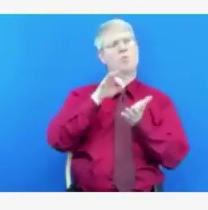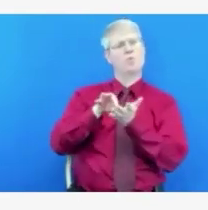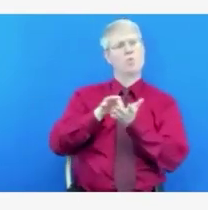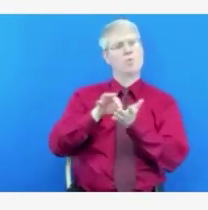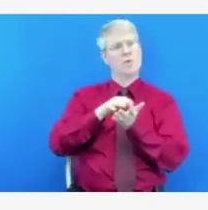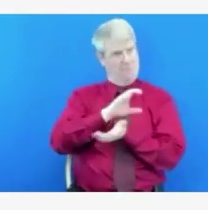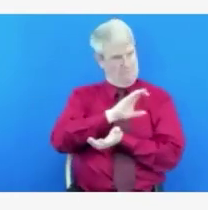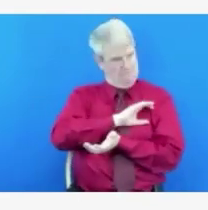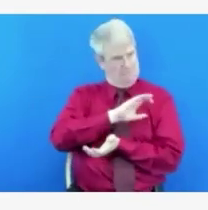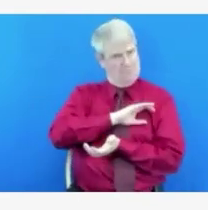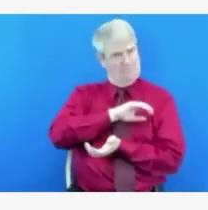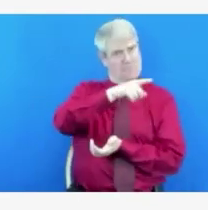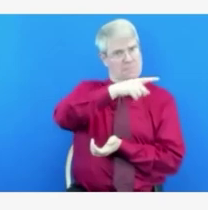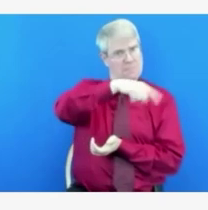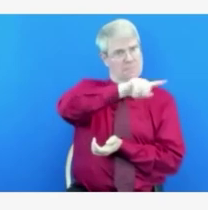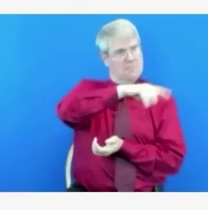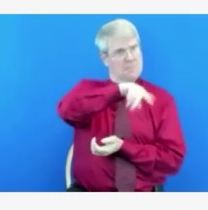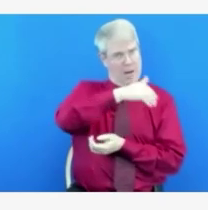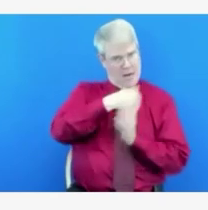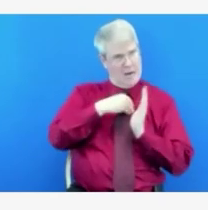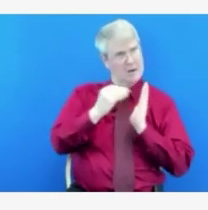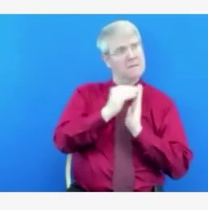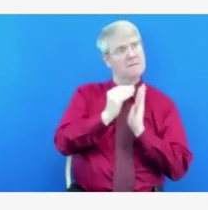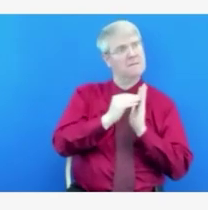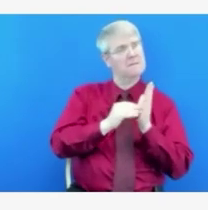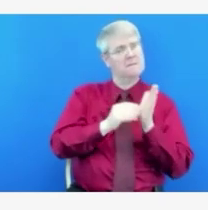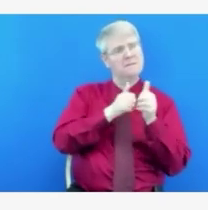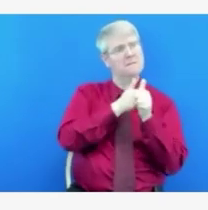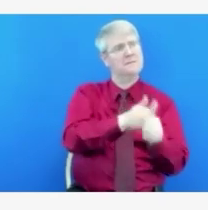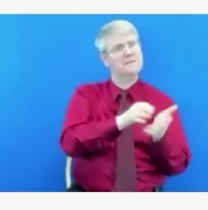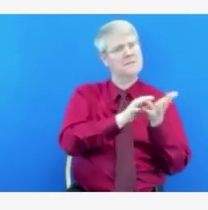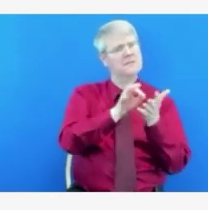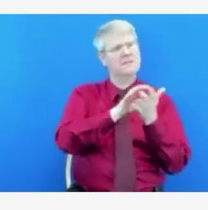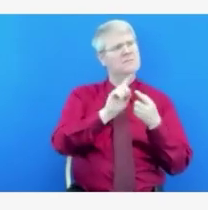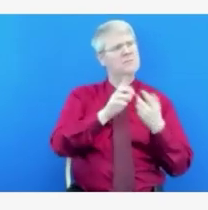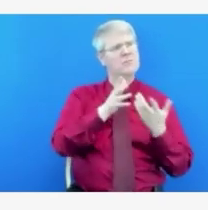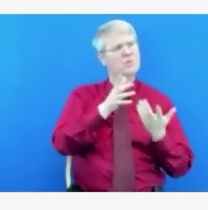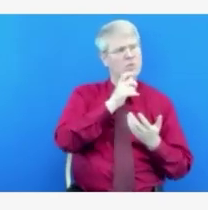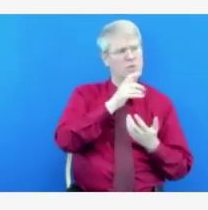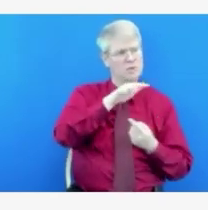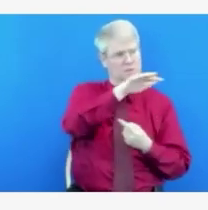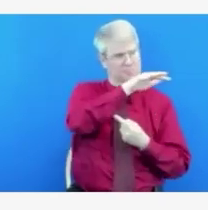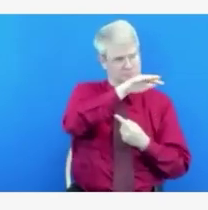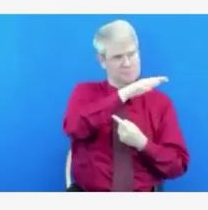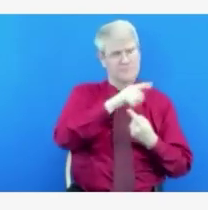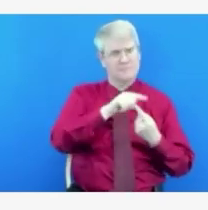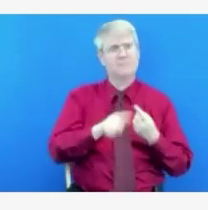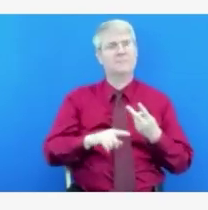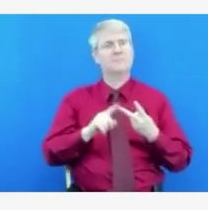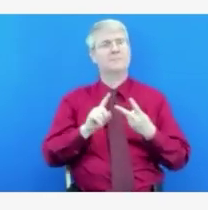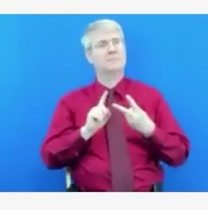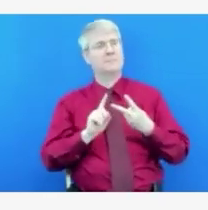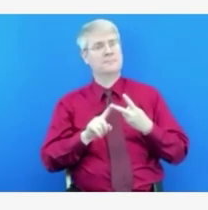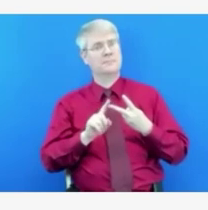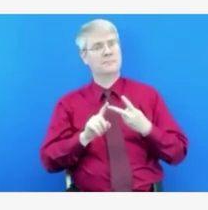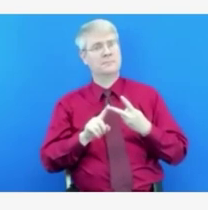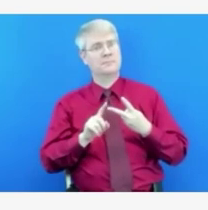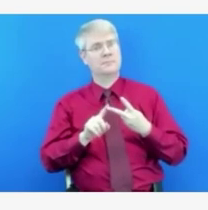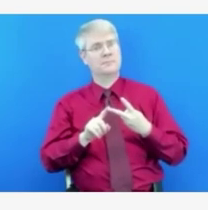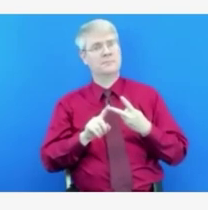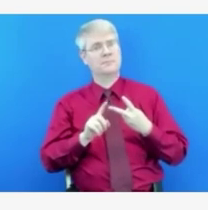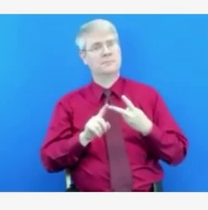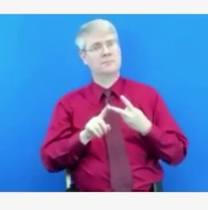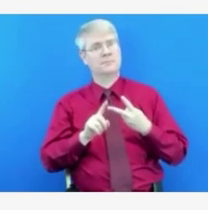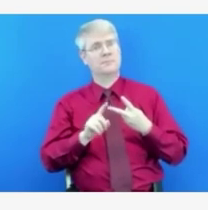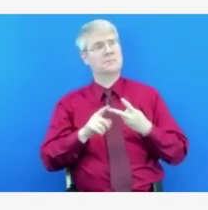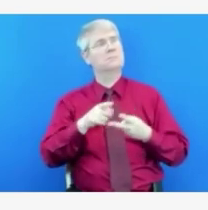hospital level. And I was also wondering if anyone has been in touch with any of the nursing schools to find out if this